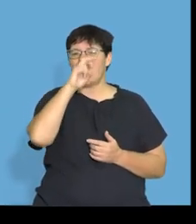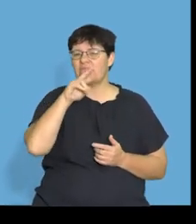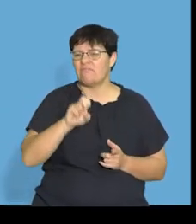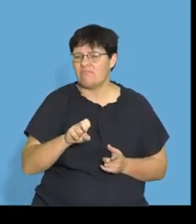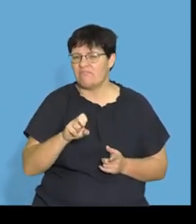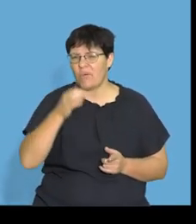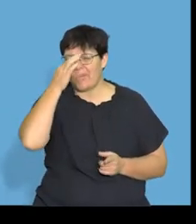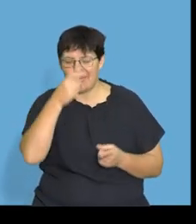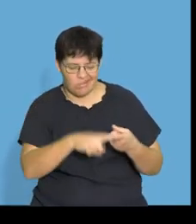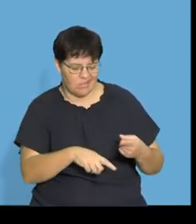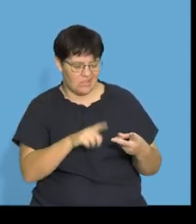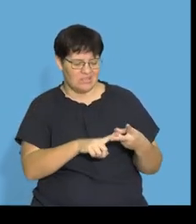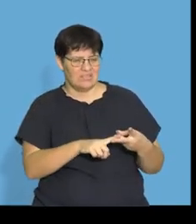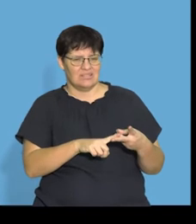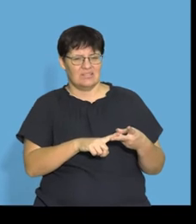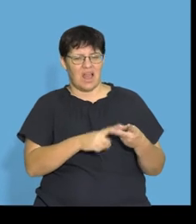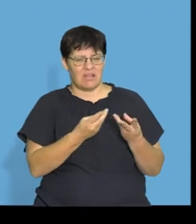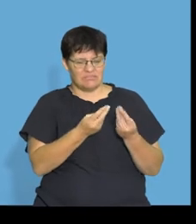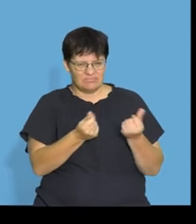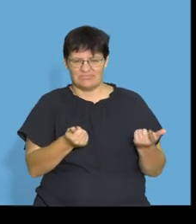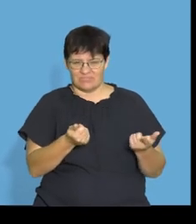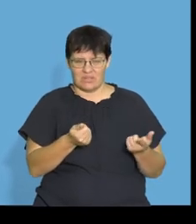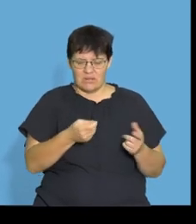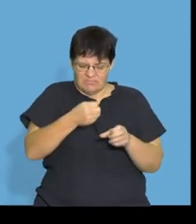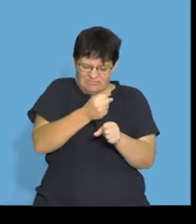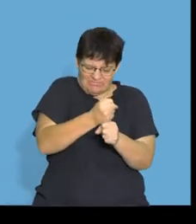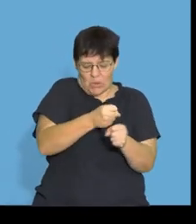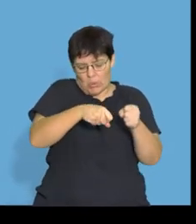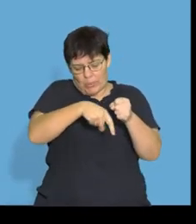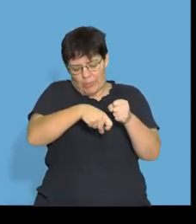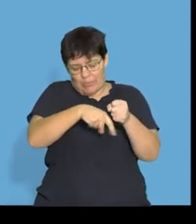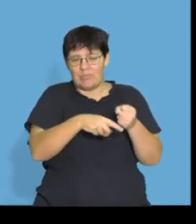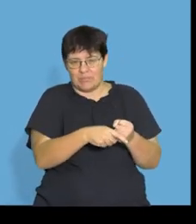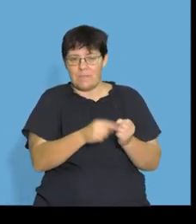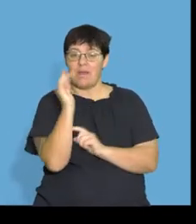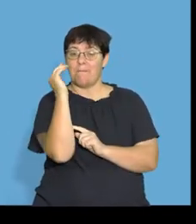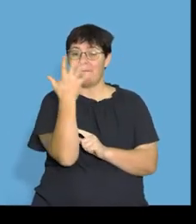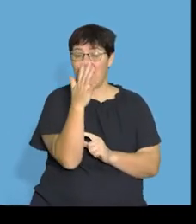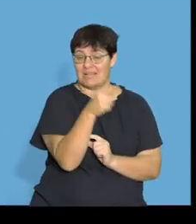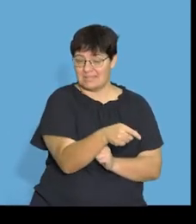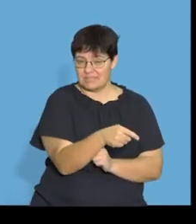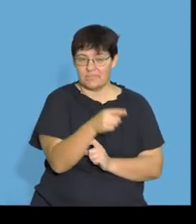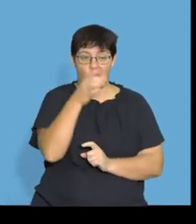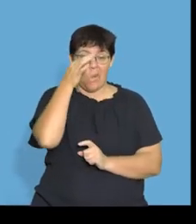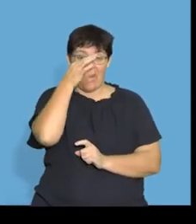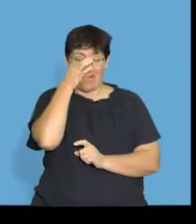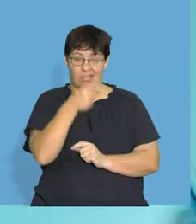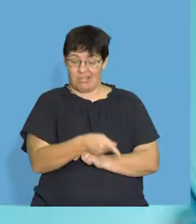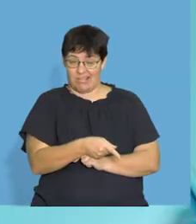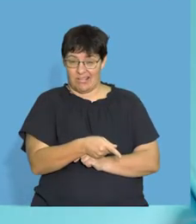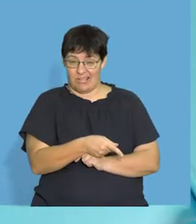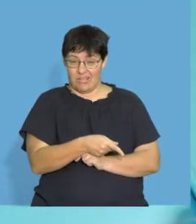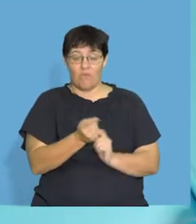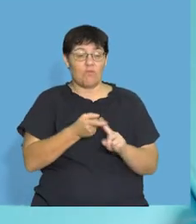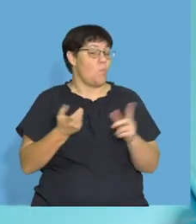olive oil, you can squeeze it, all right, that kind of oil. So what we say is, if it's a plant, if